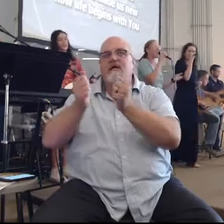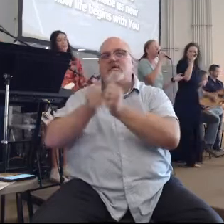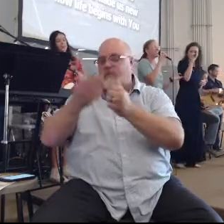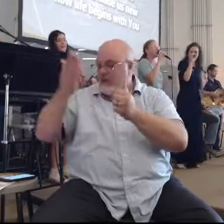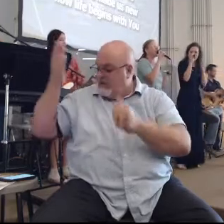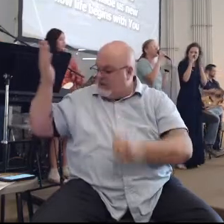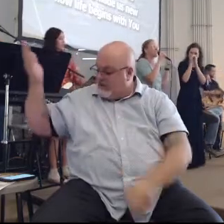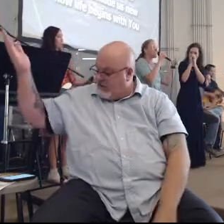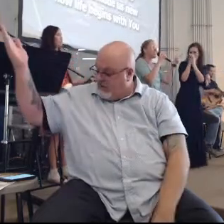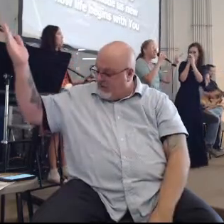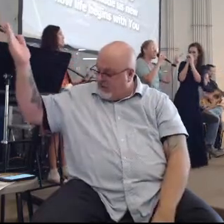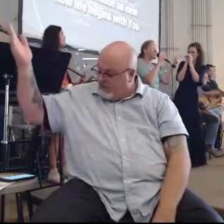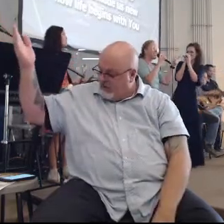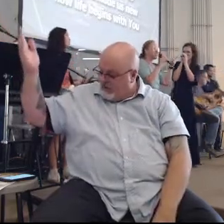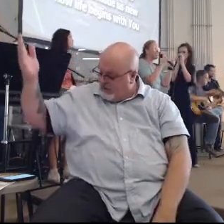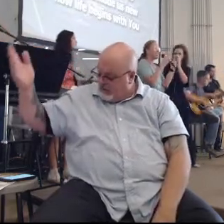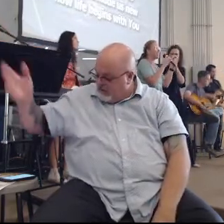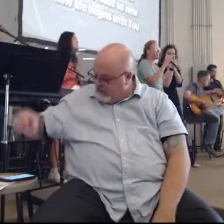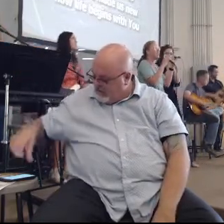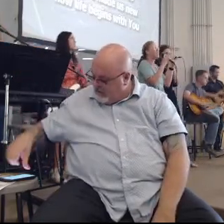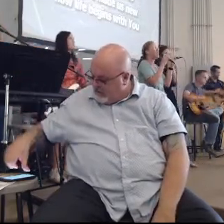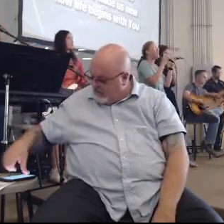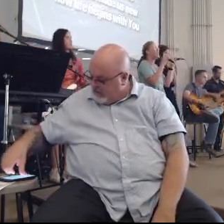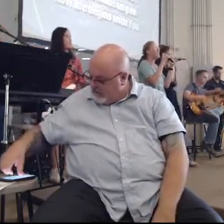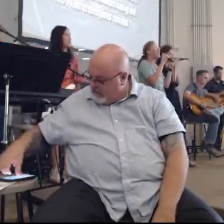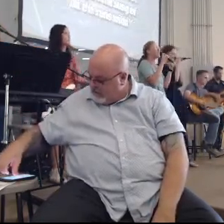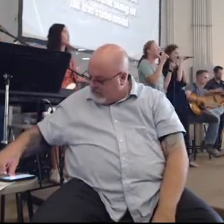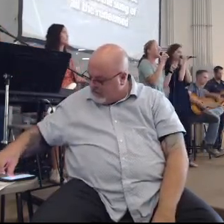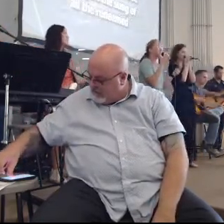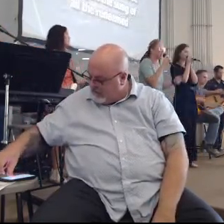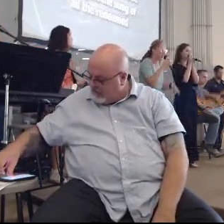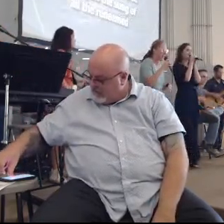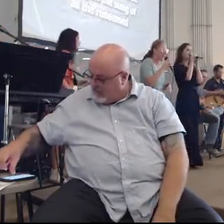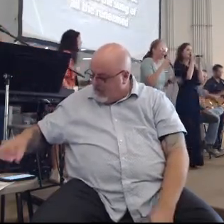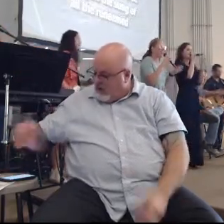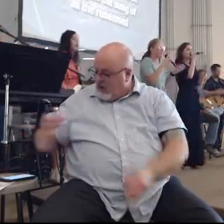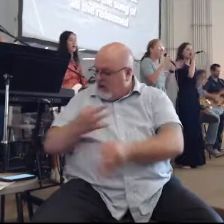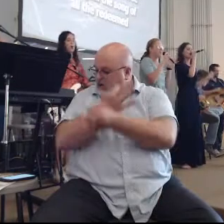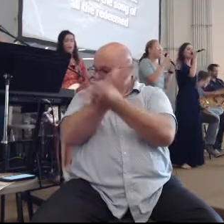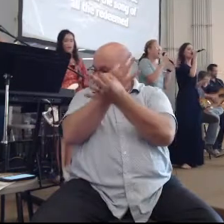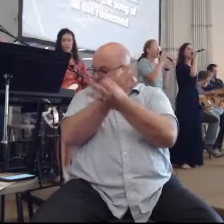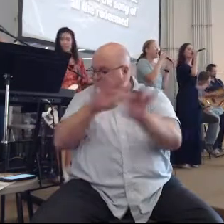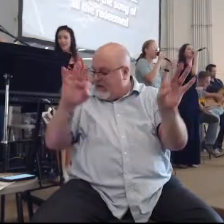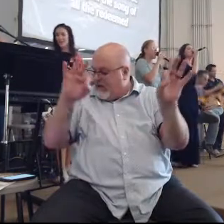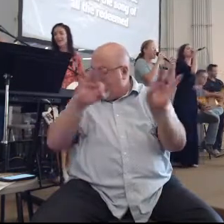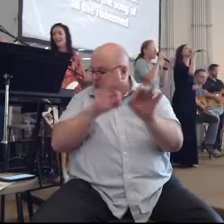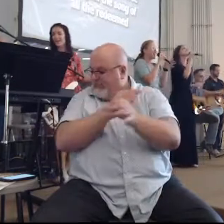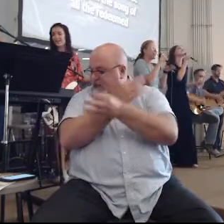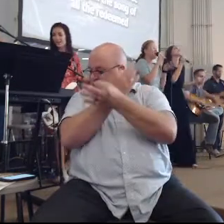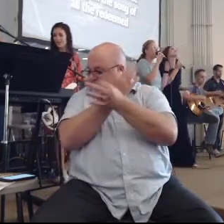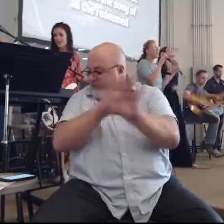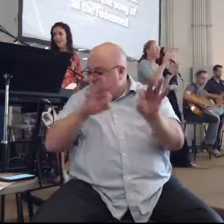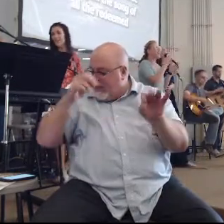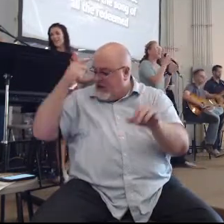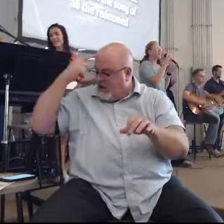can't wait for you. So we're free,